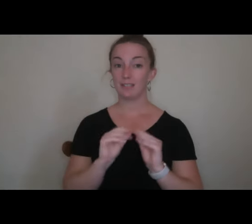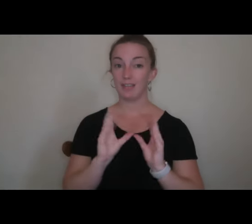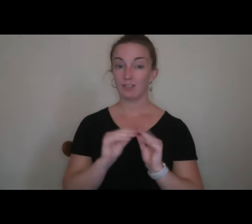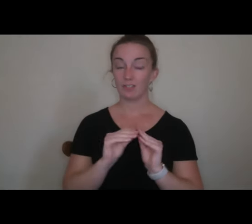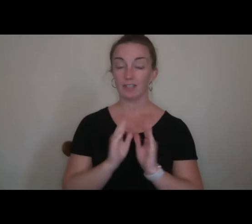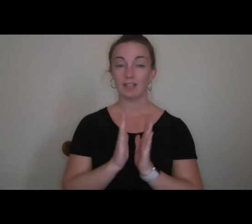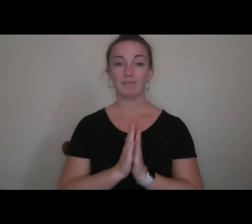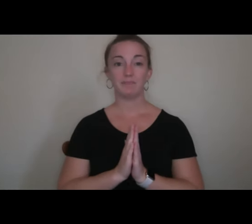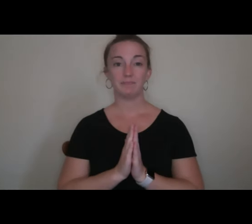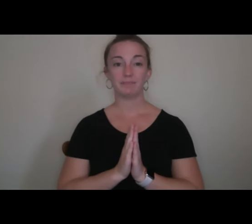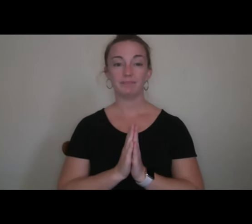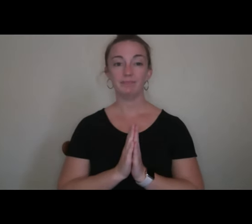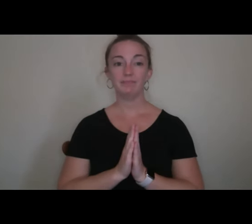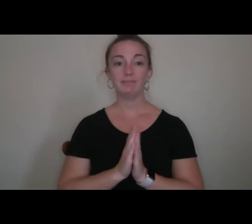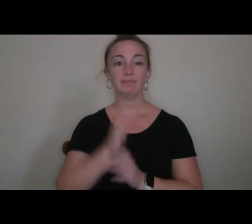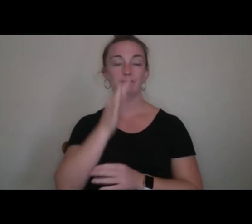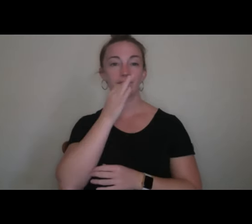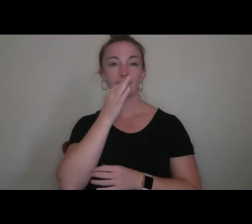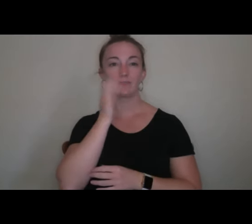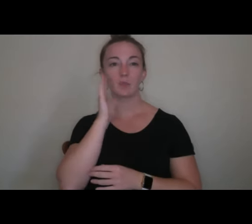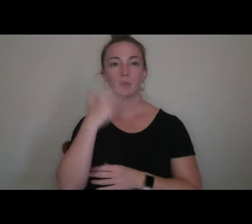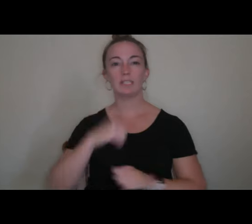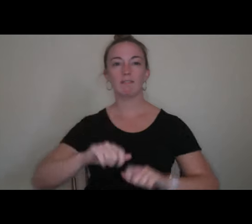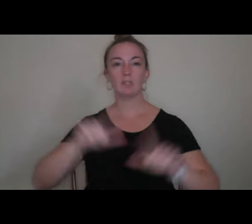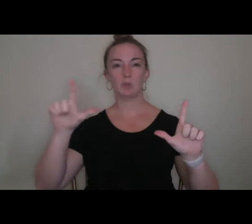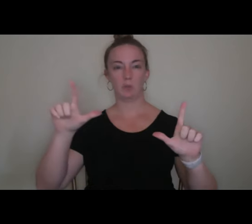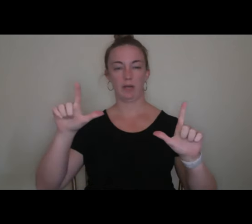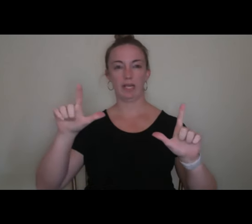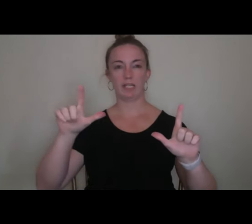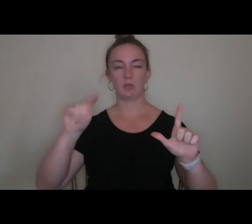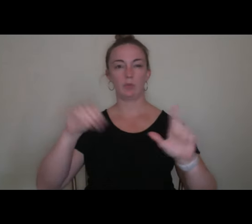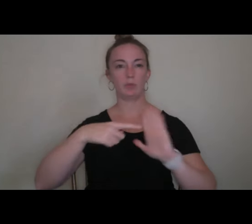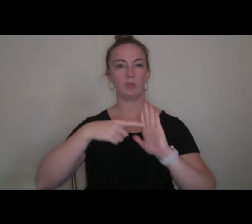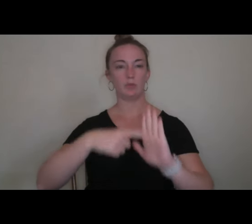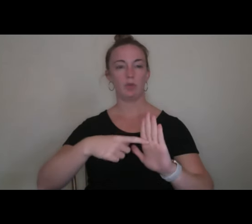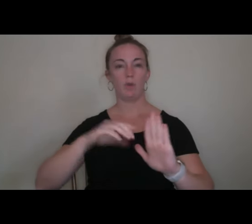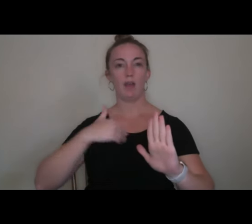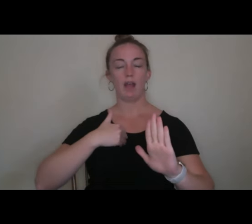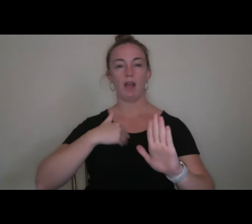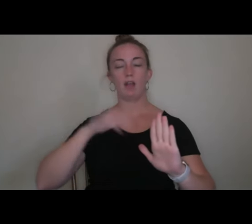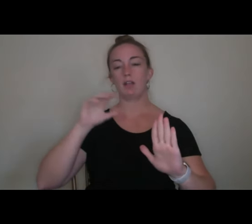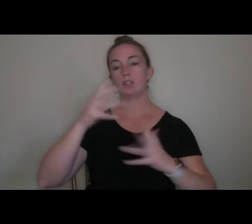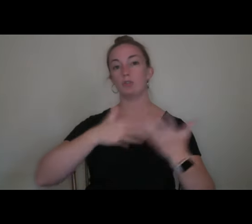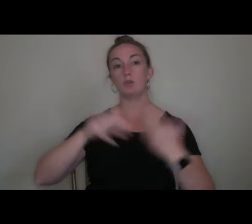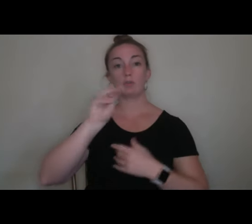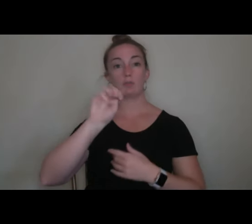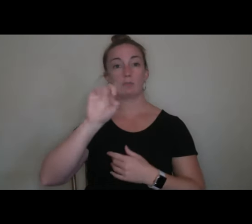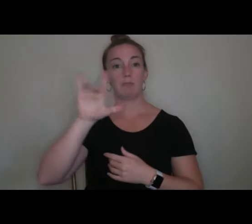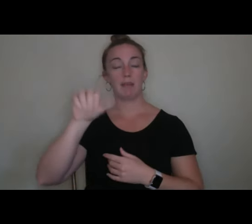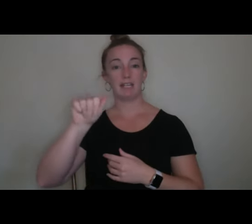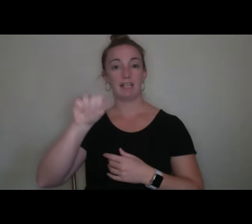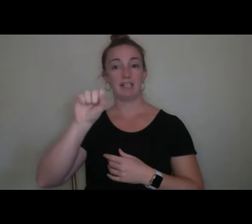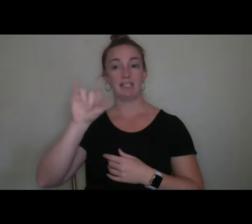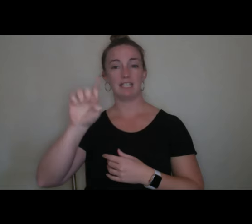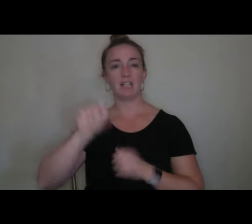here soon shortly, there will be a screen selected to show our social media sites. You can find us on